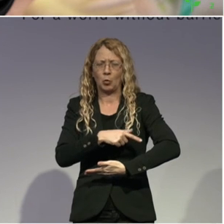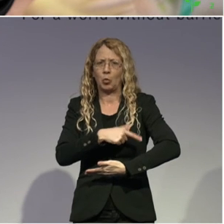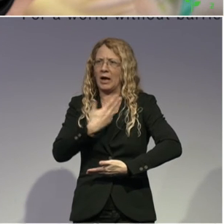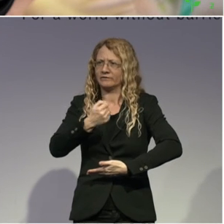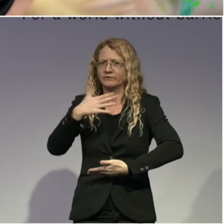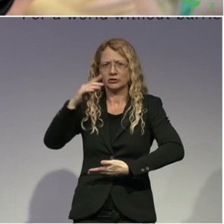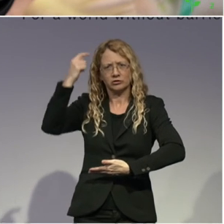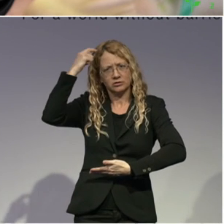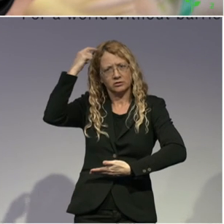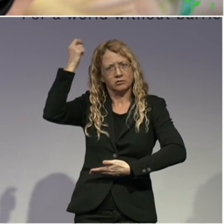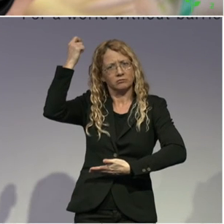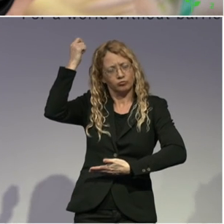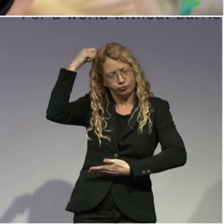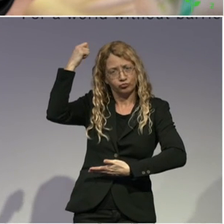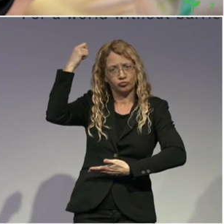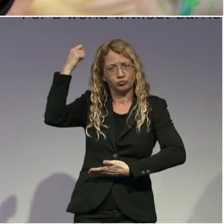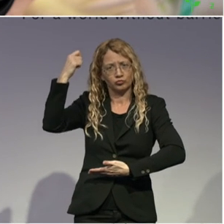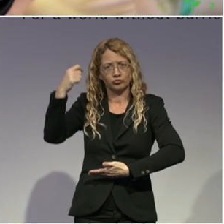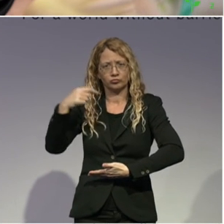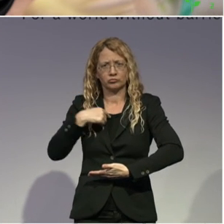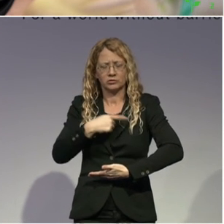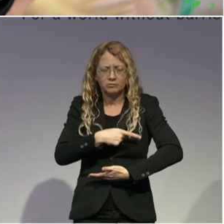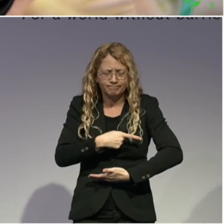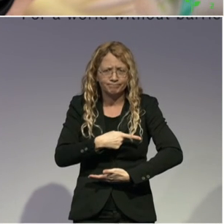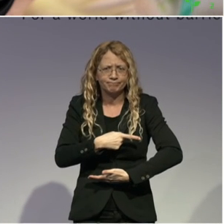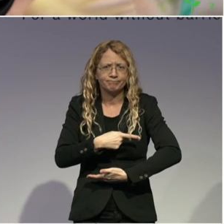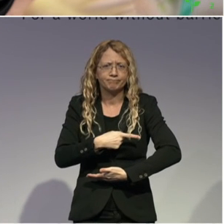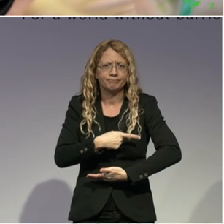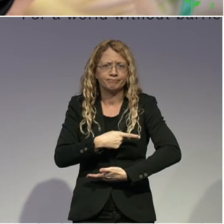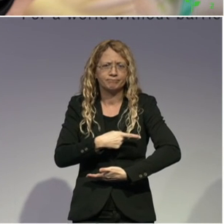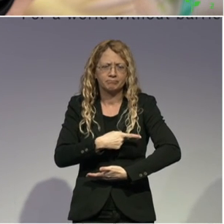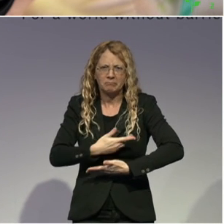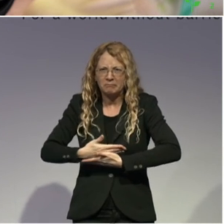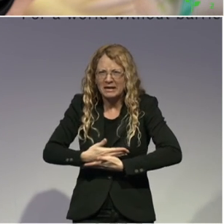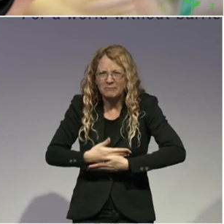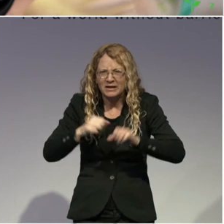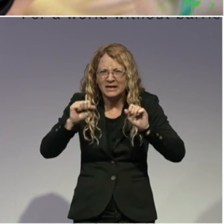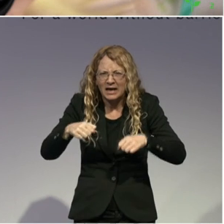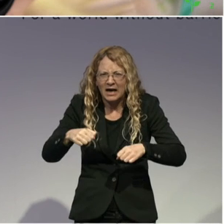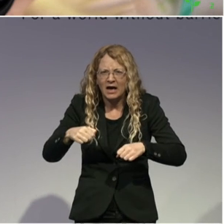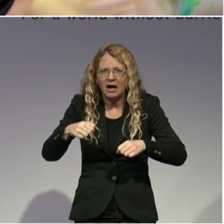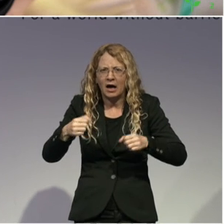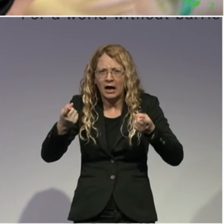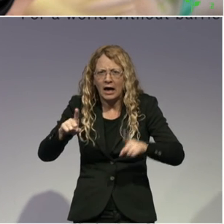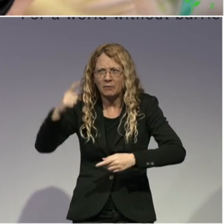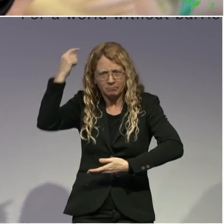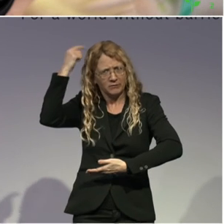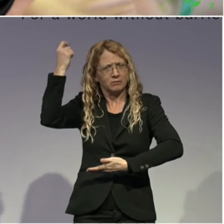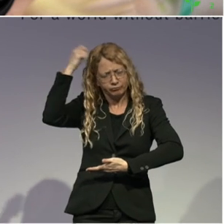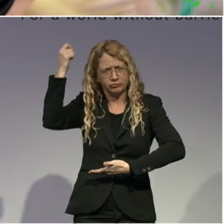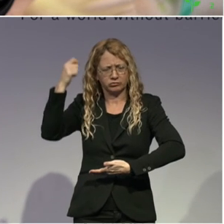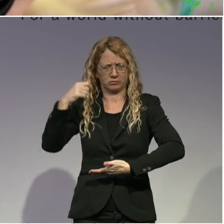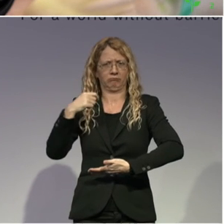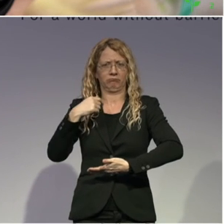an unborn child, but actually happened to Mario. And this could have led him to